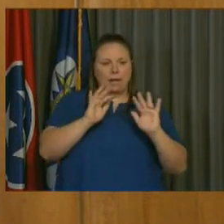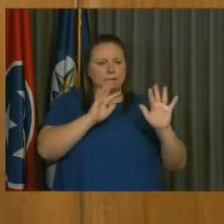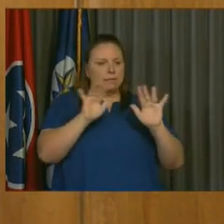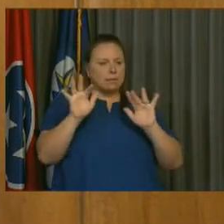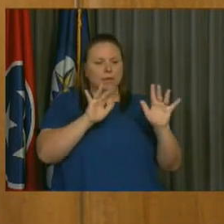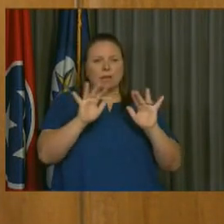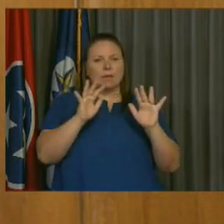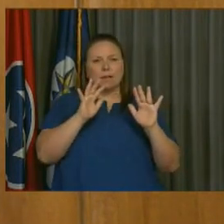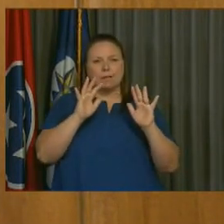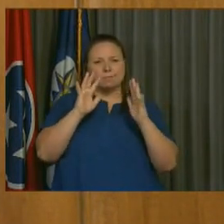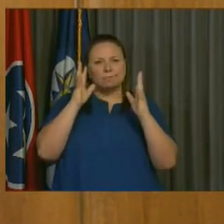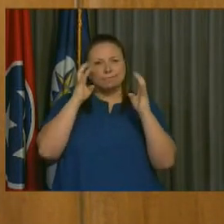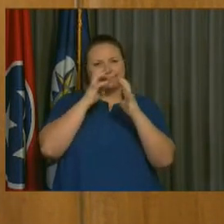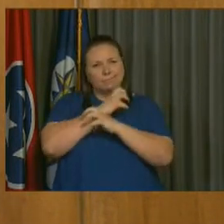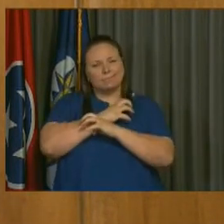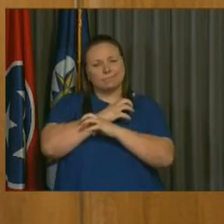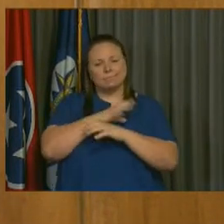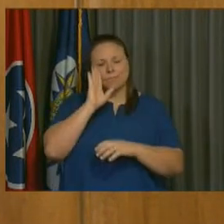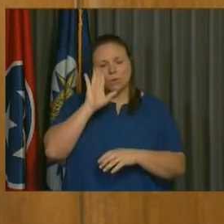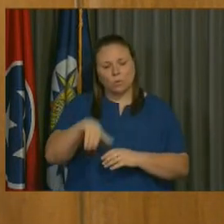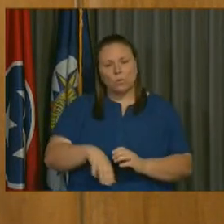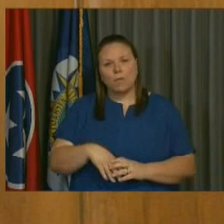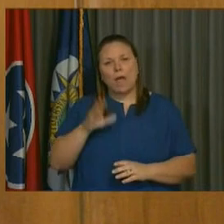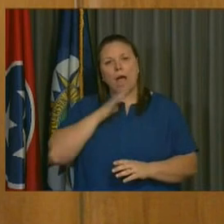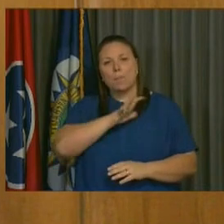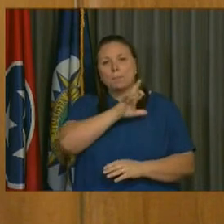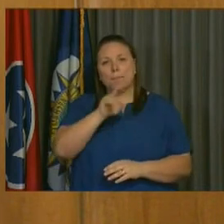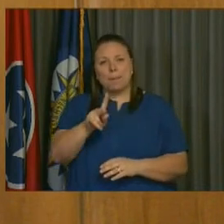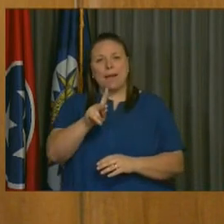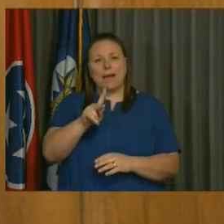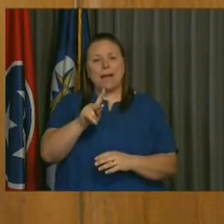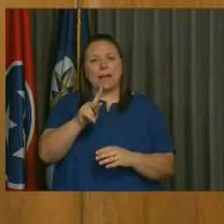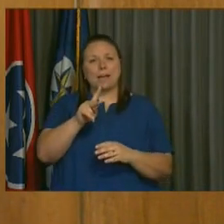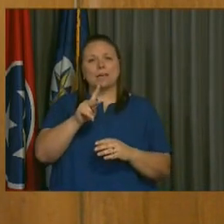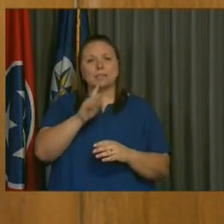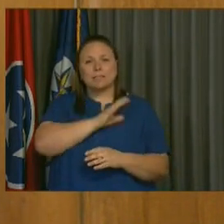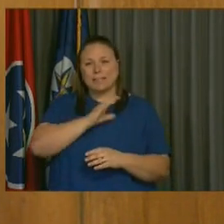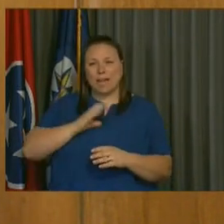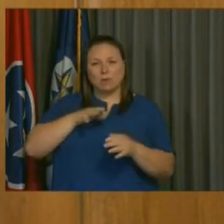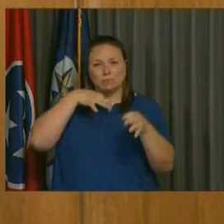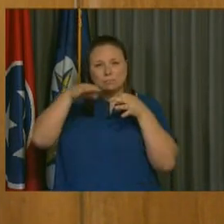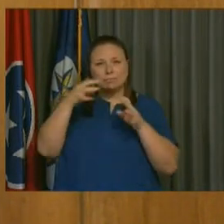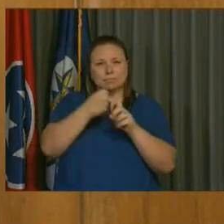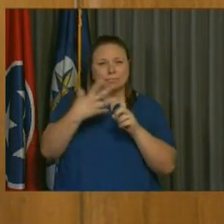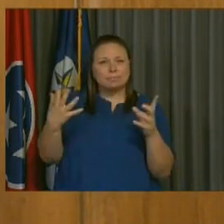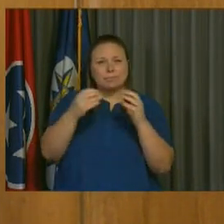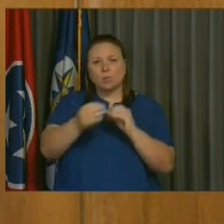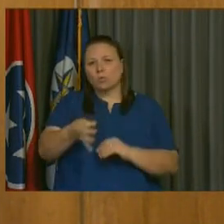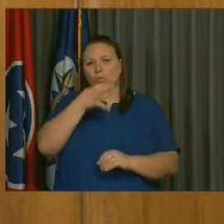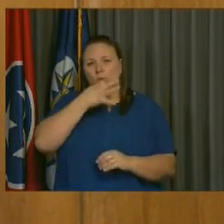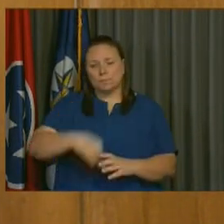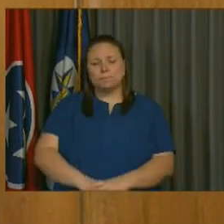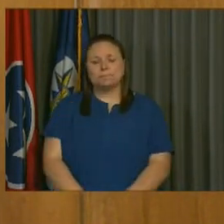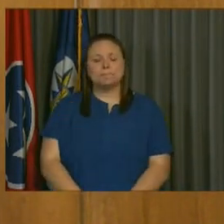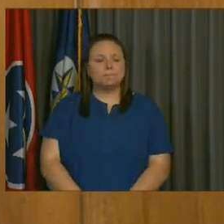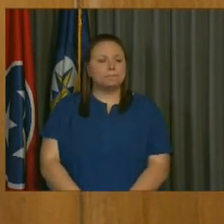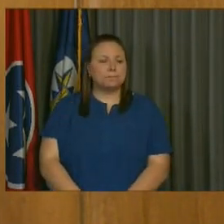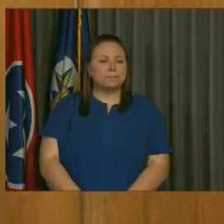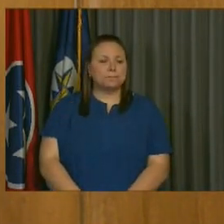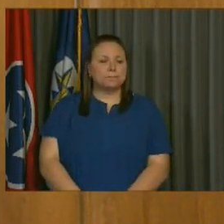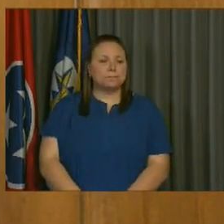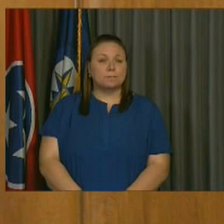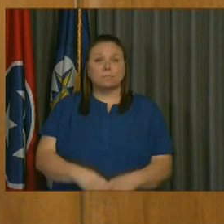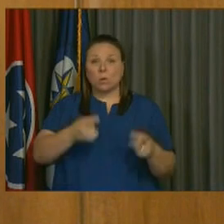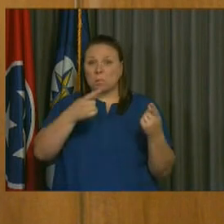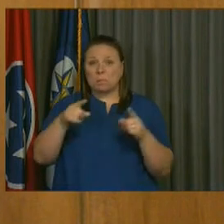fund balances that really make up the Metro government. So I'll be back to you, the Council, to get into more of those details in the weeks ahead. So